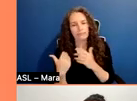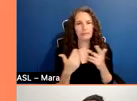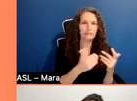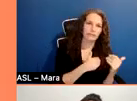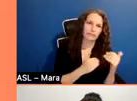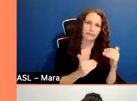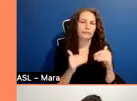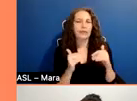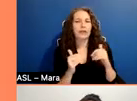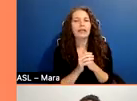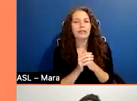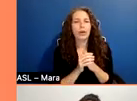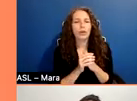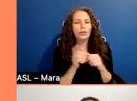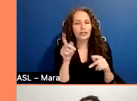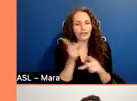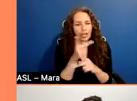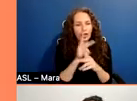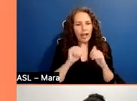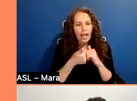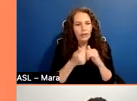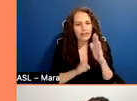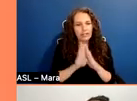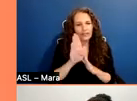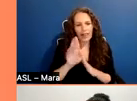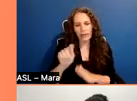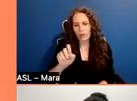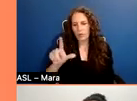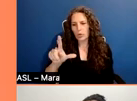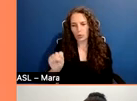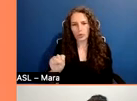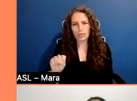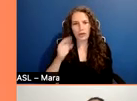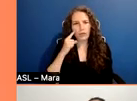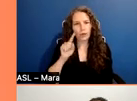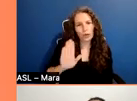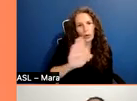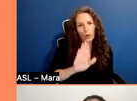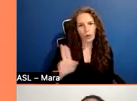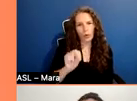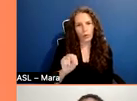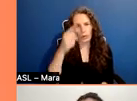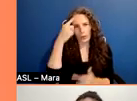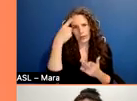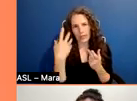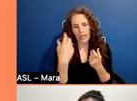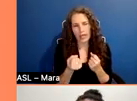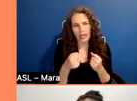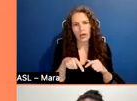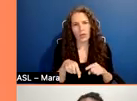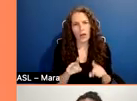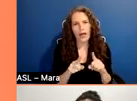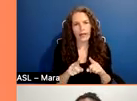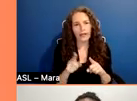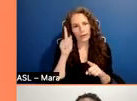how to build up some of those tools around what you need for your own mental health. Um, as you are thinking about this